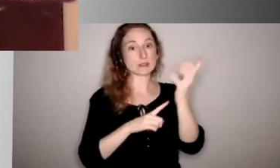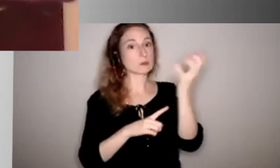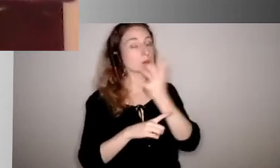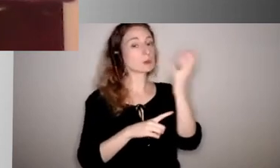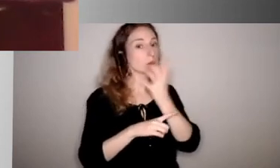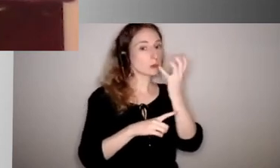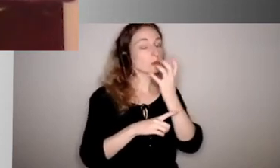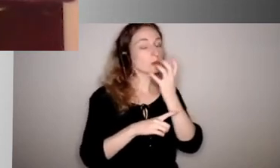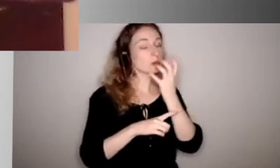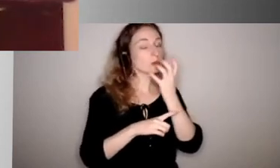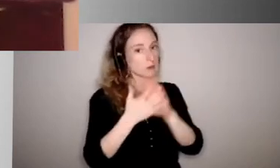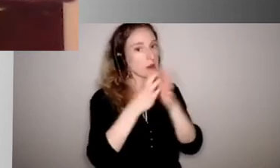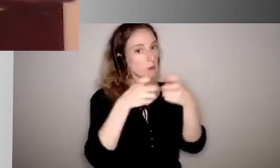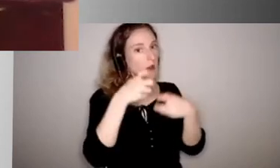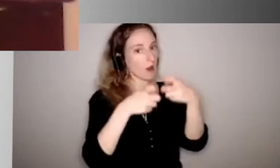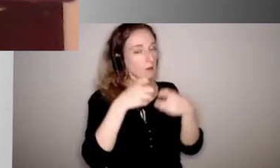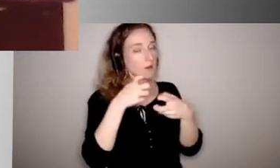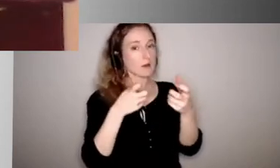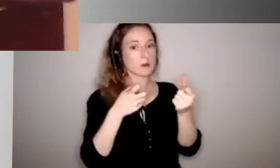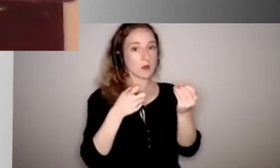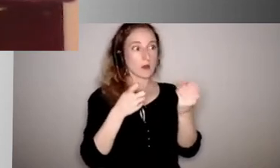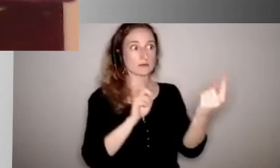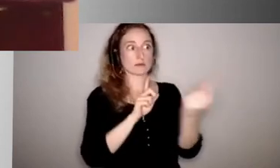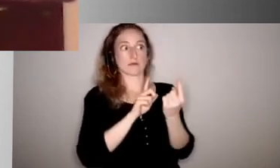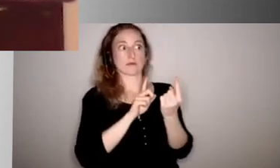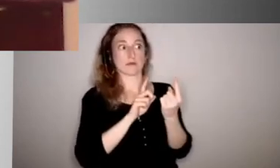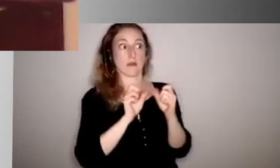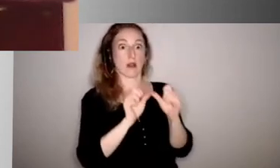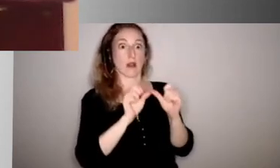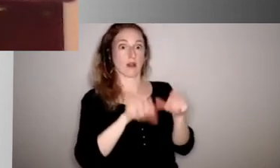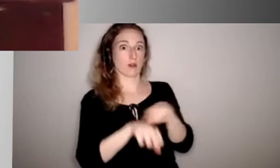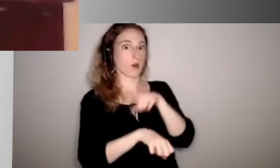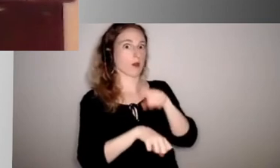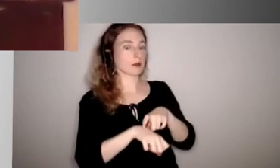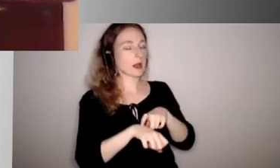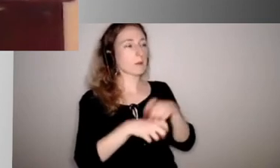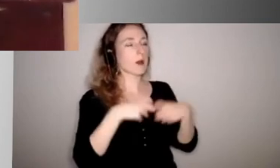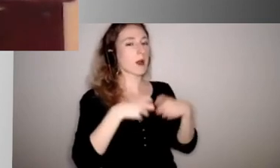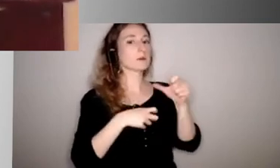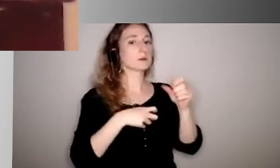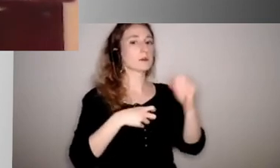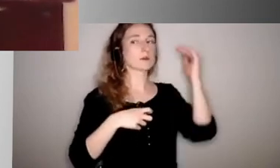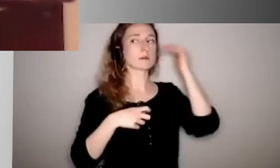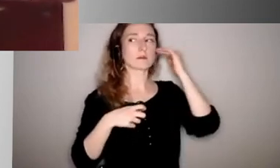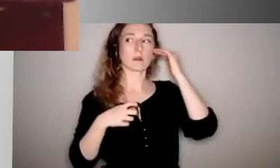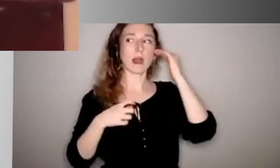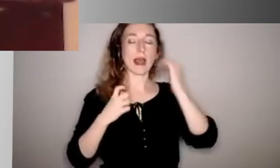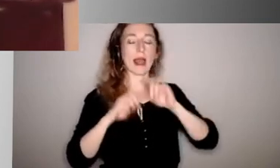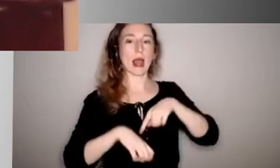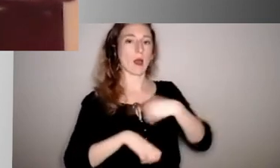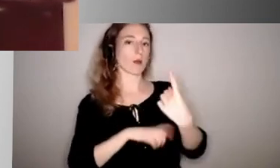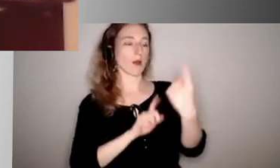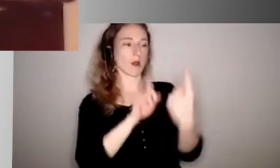15 minutes or longer. And so we all need to become cognizant of the time that we're spending together and the distance that we have from each other